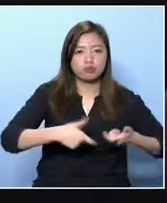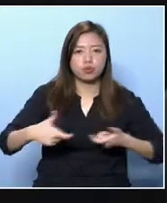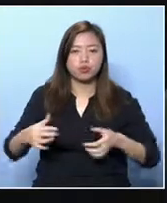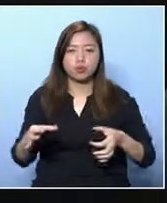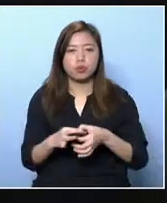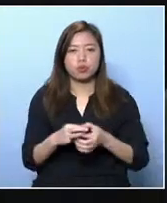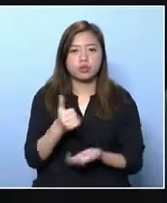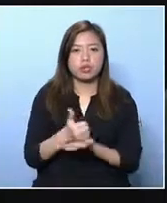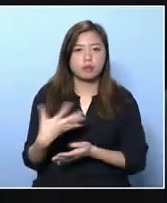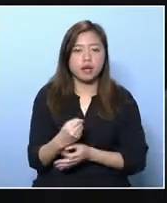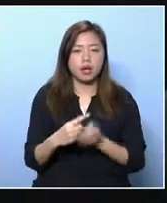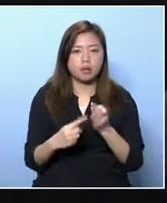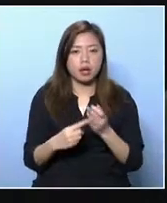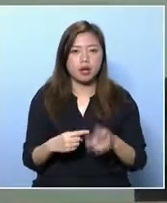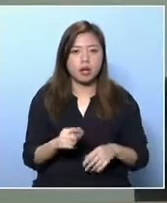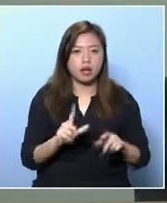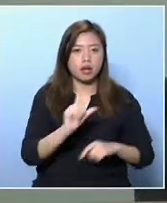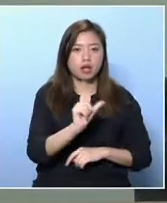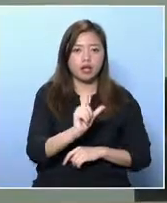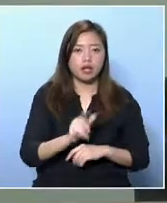and suffering should be addressed.